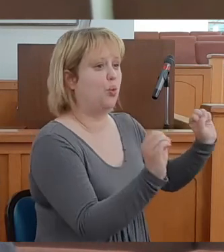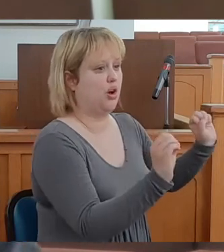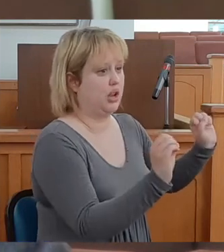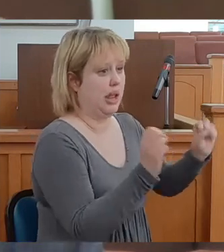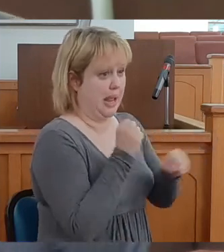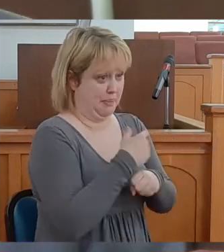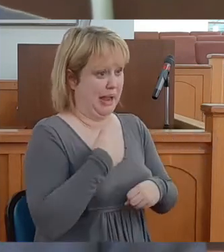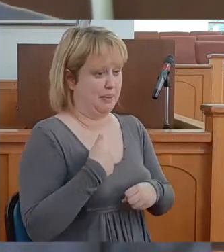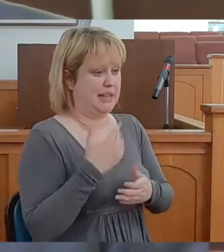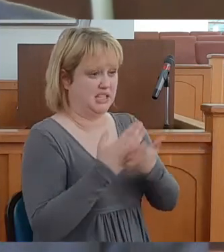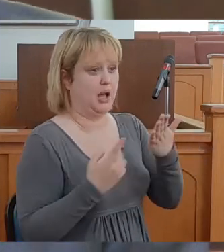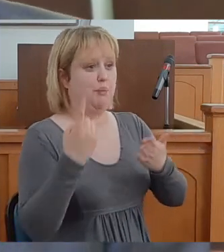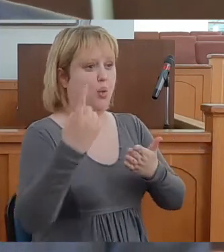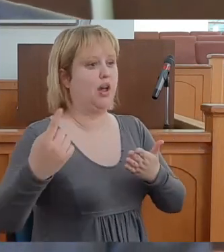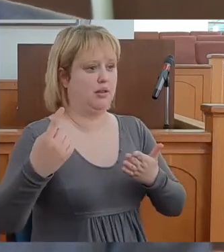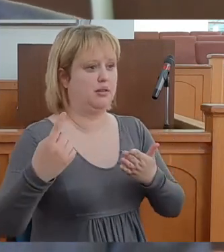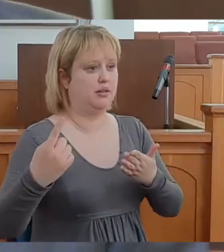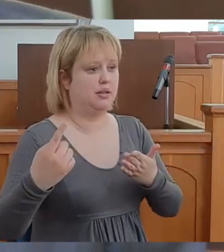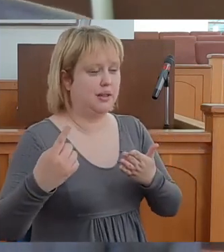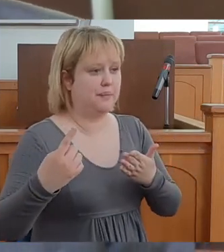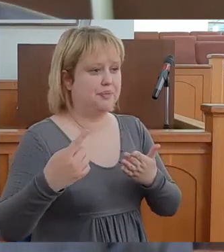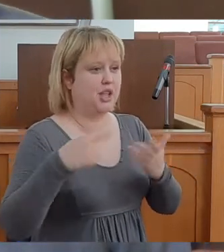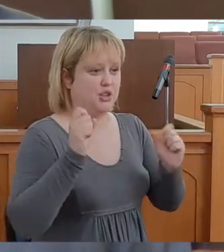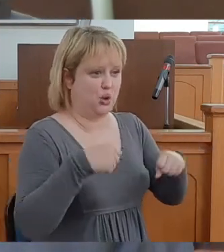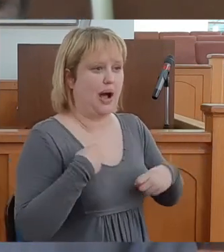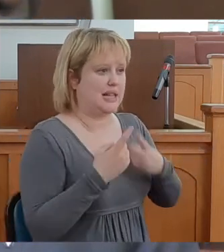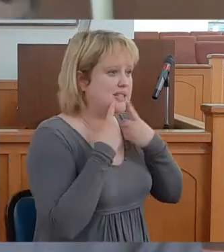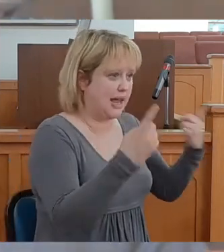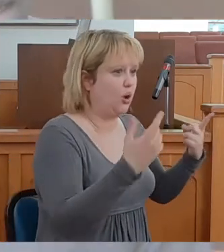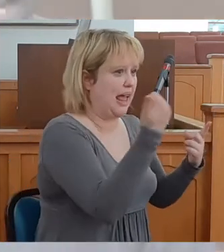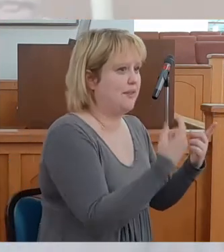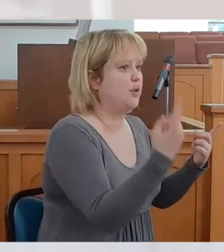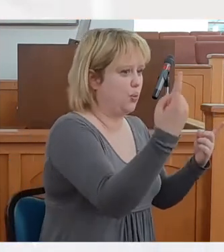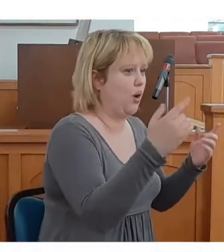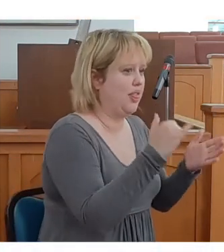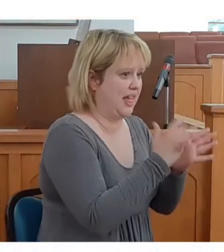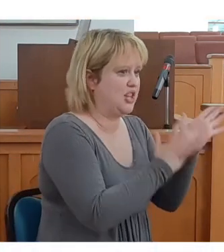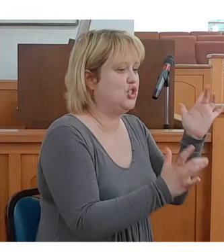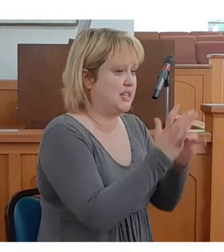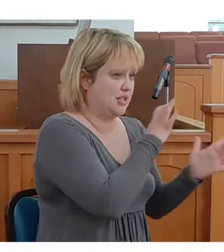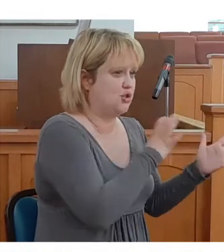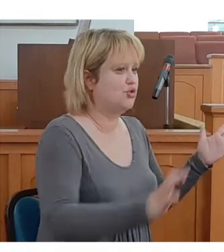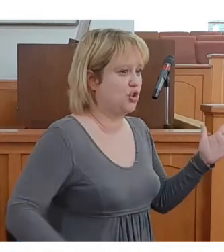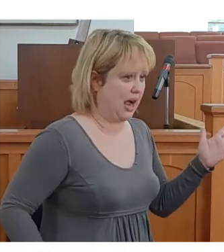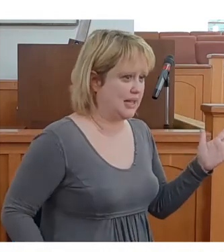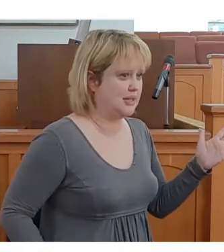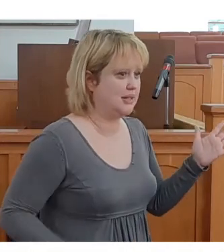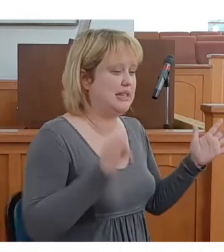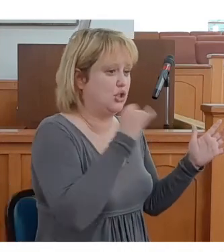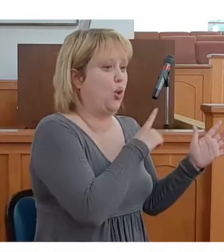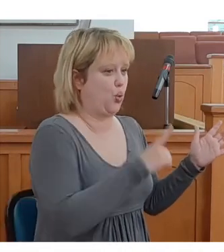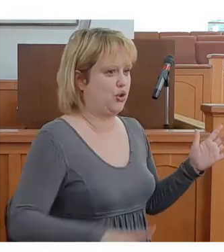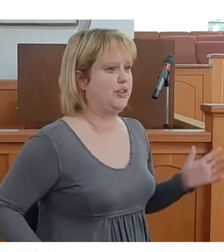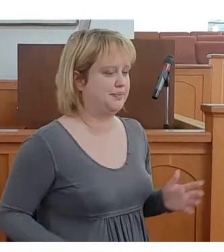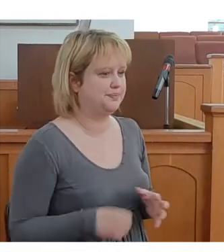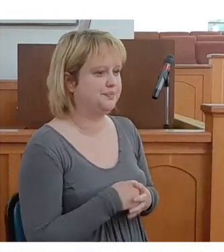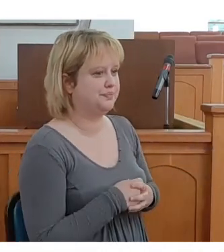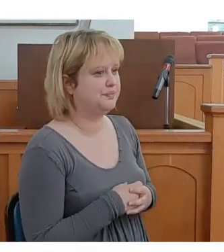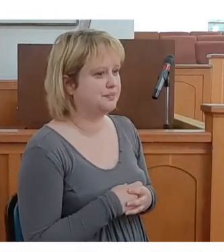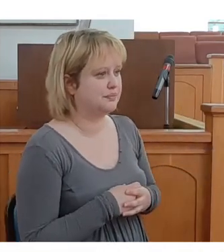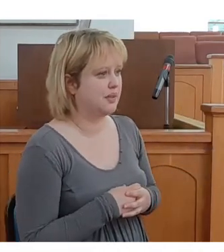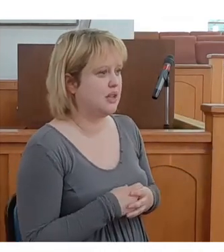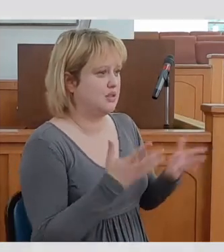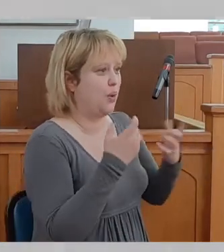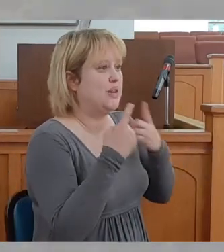Made me a somebody. So, I can tell everybody that Jesus Christ is Lord. So,